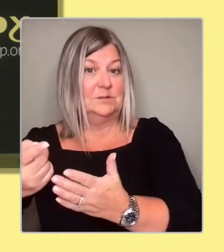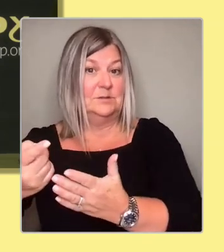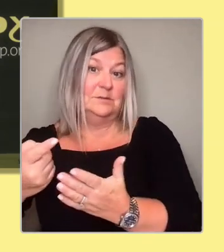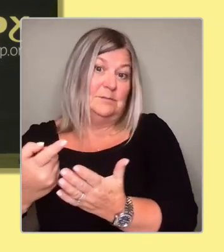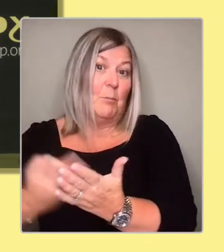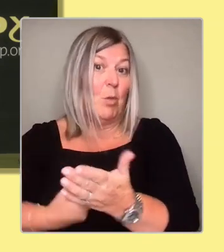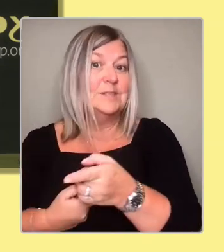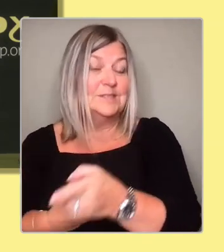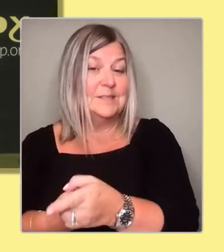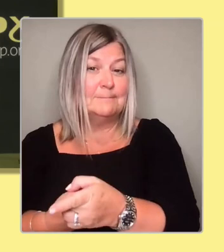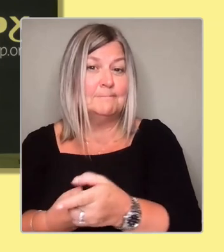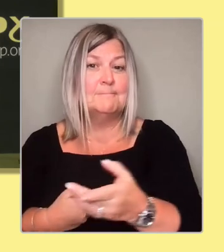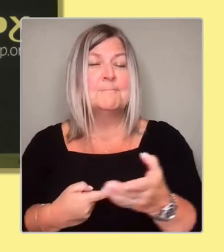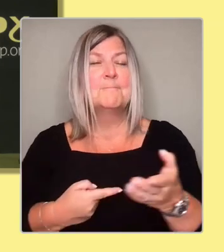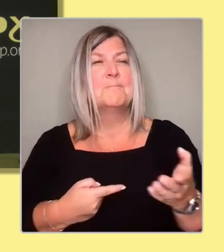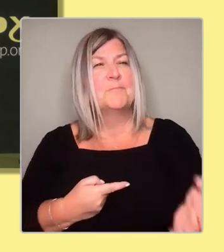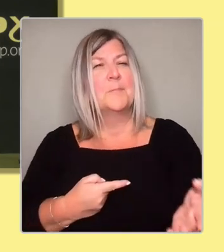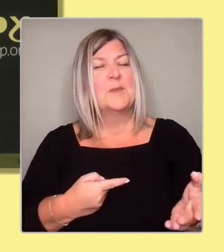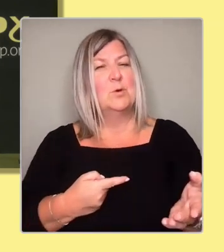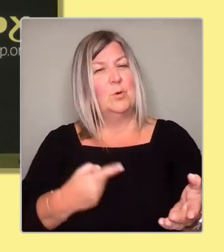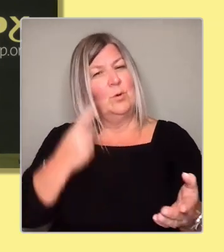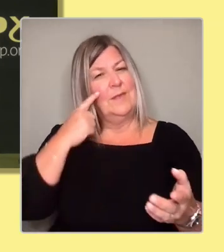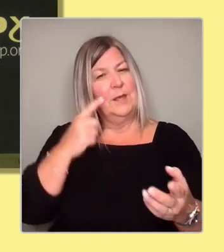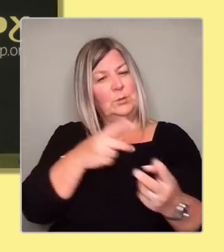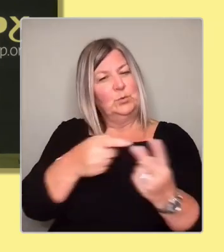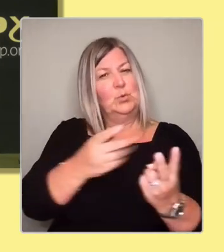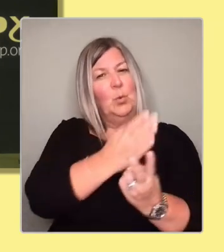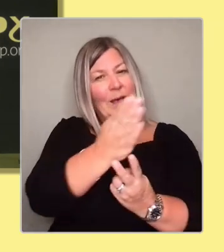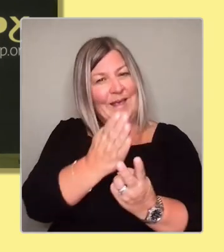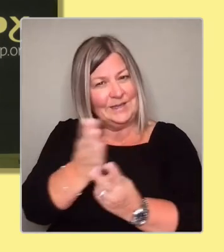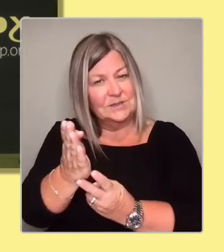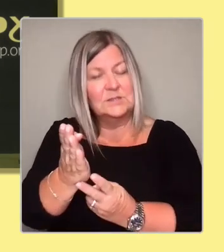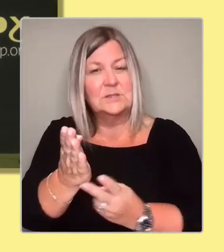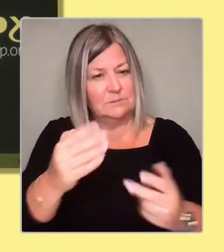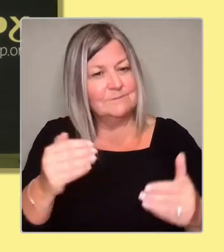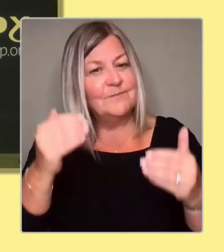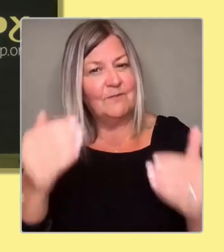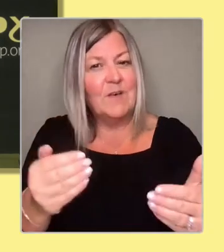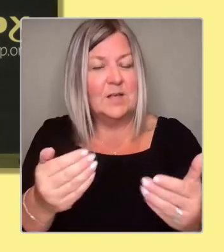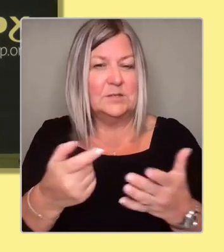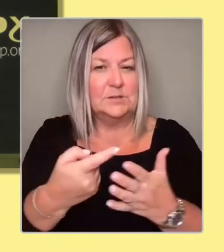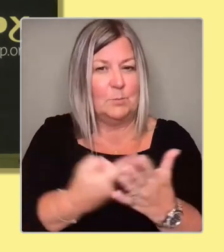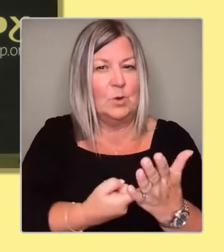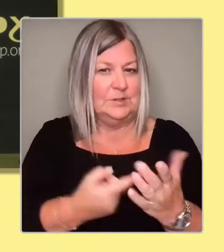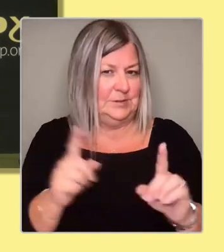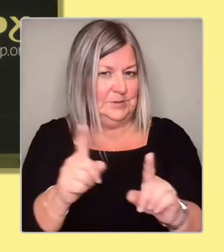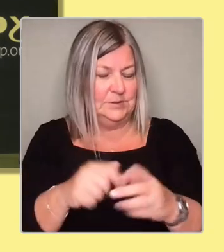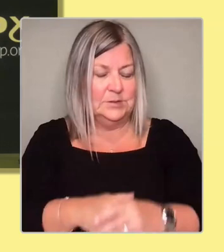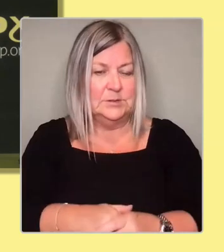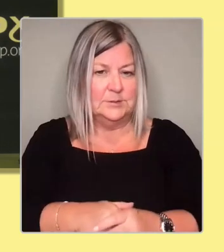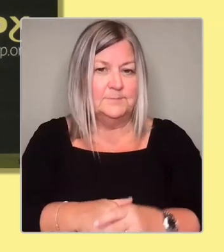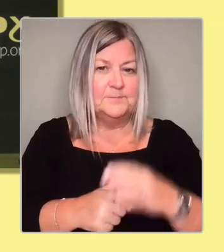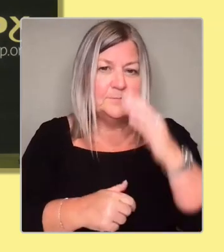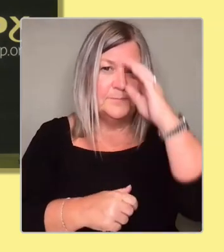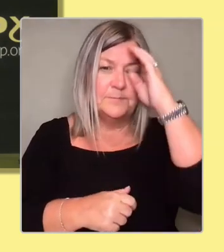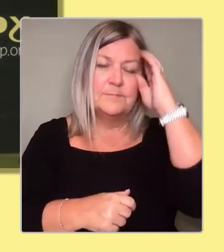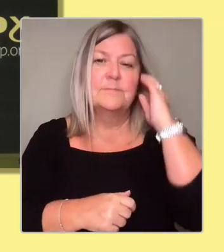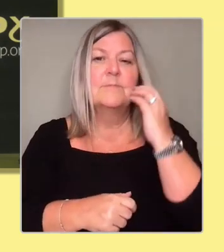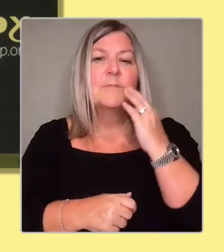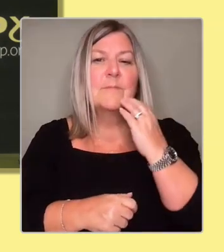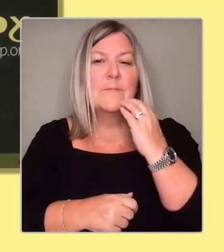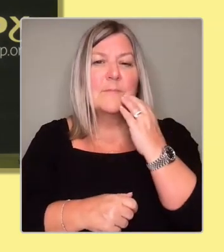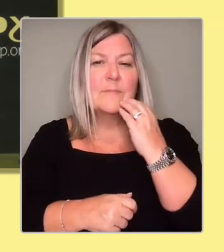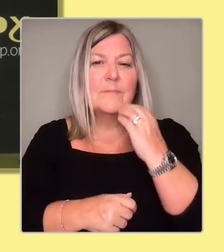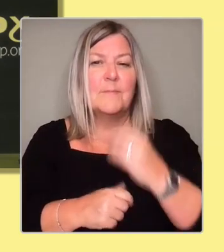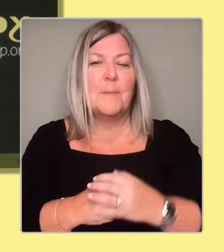advancing those rights further. And the two ways that I think out of a number of other ways that I'm sure we could